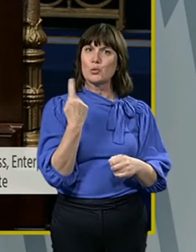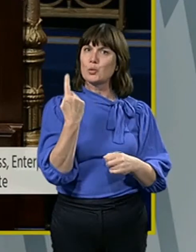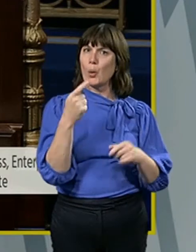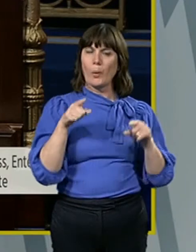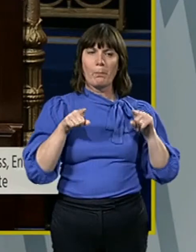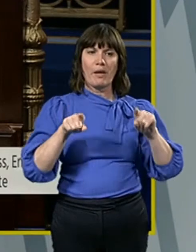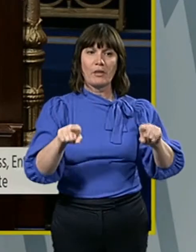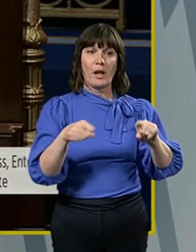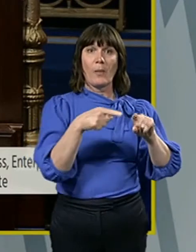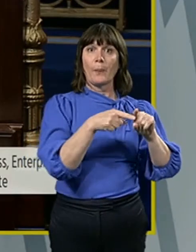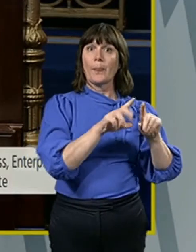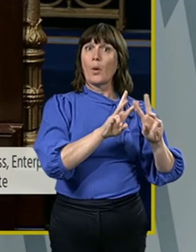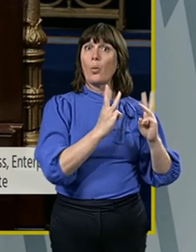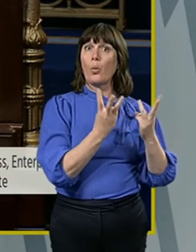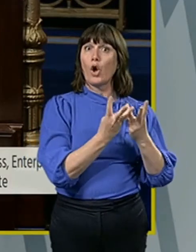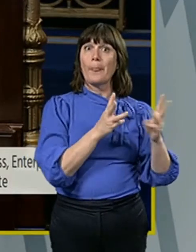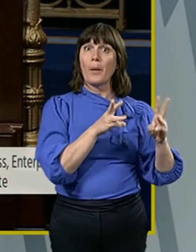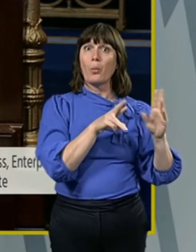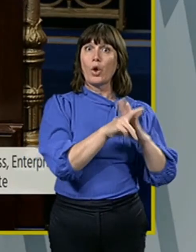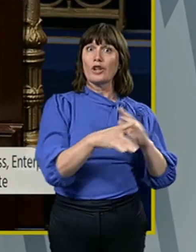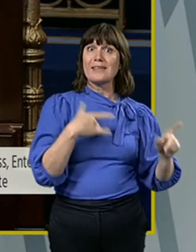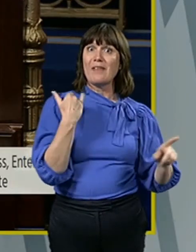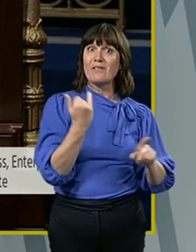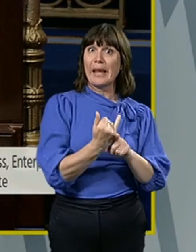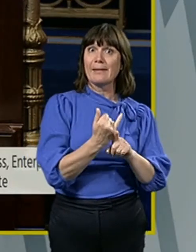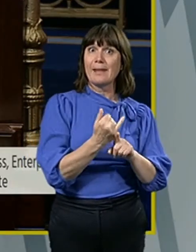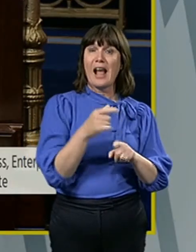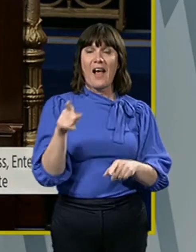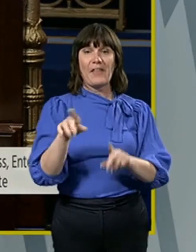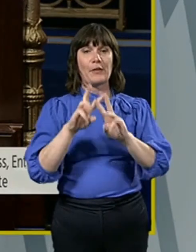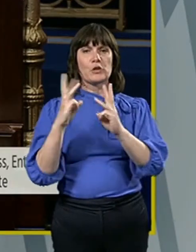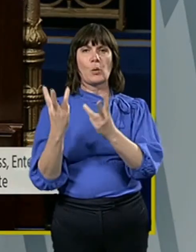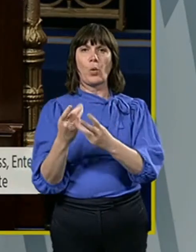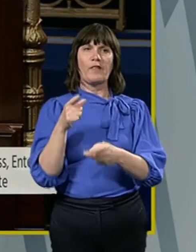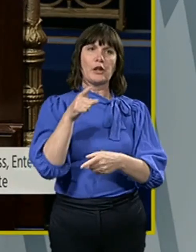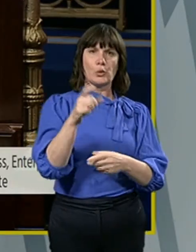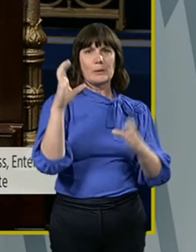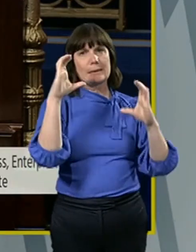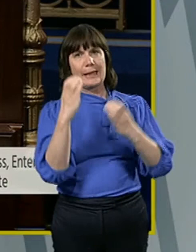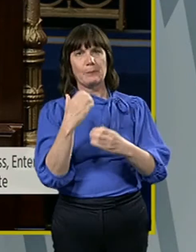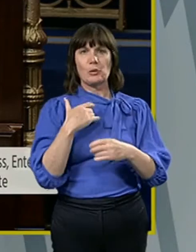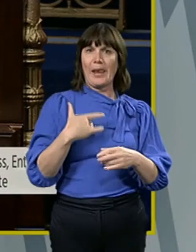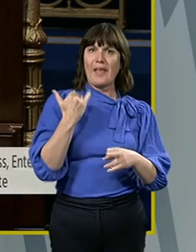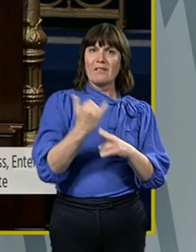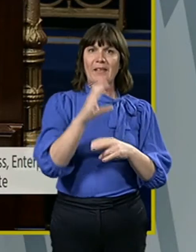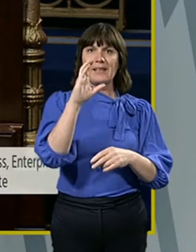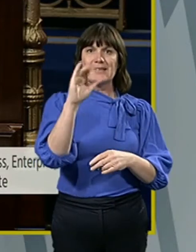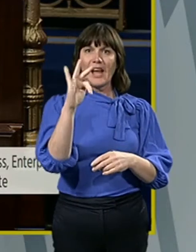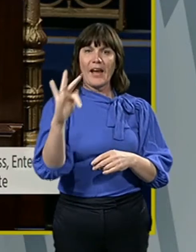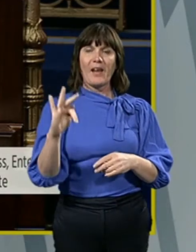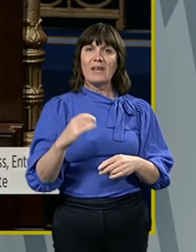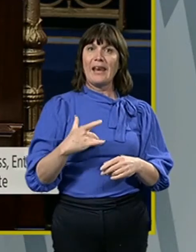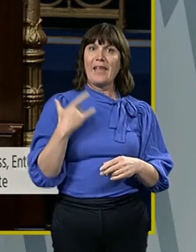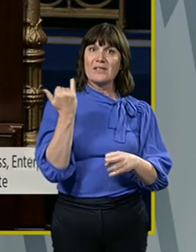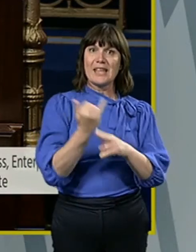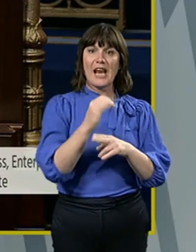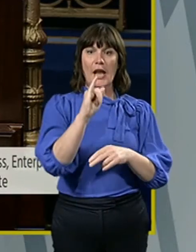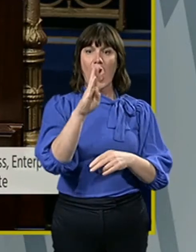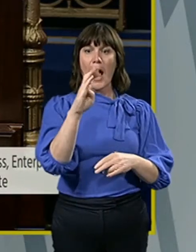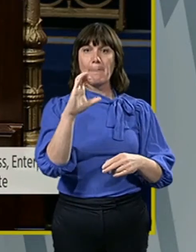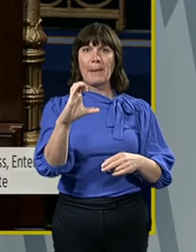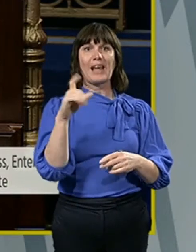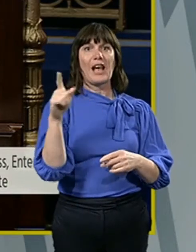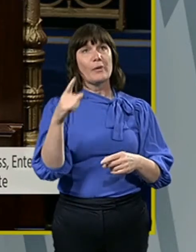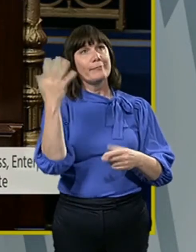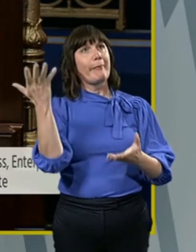There is the world that workers live in and there is the world that you live in and the CIF lives in and the IBEC live in and they